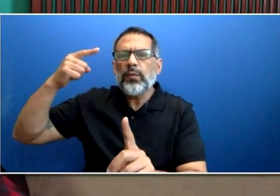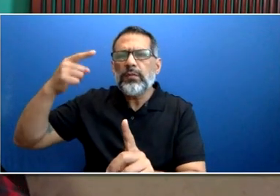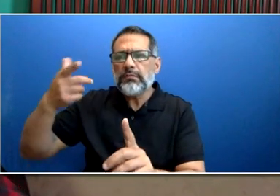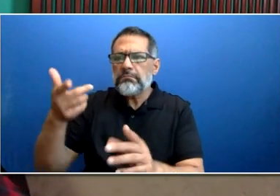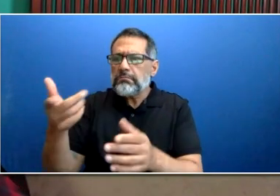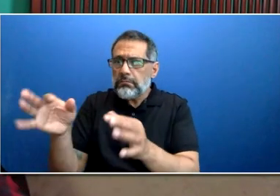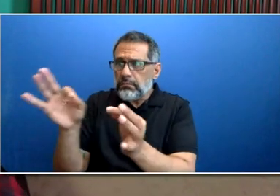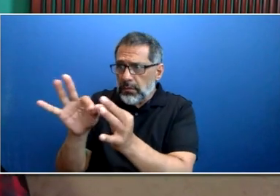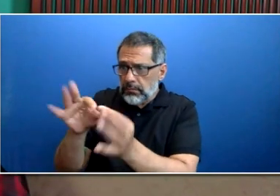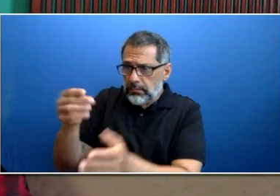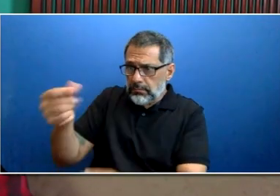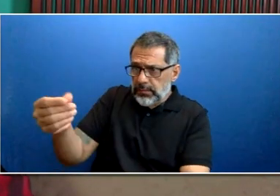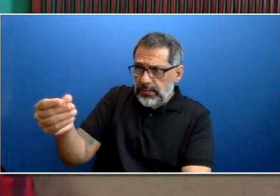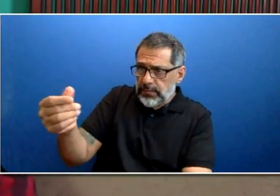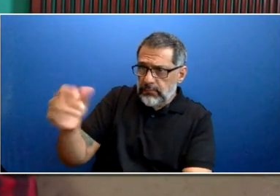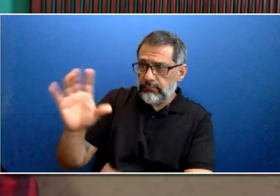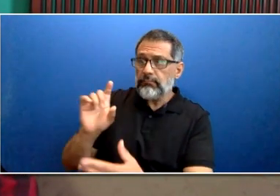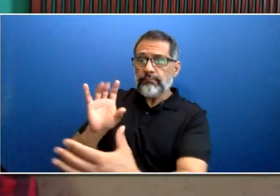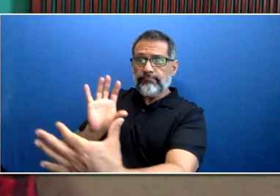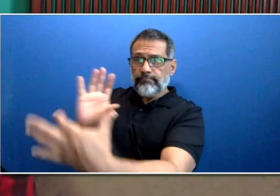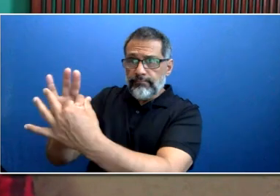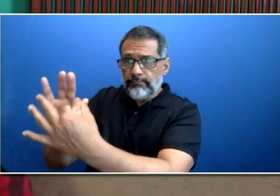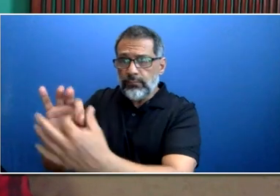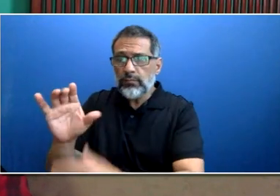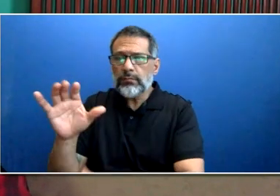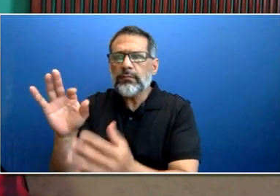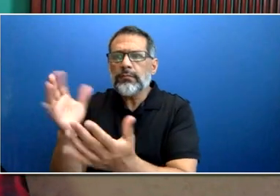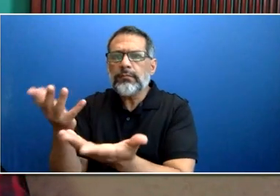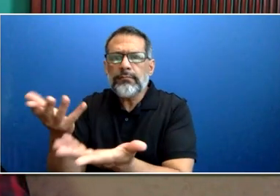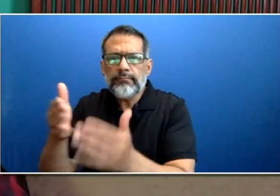Yeah, for sure. The positions we have posted are not unionized.